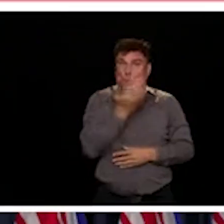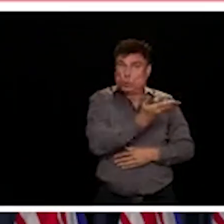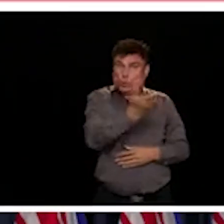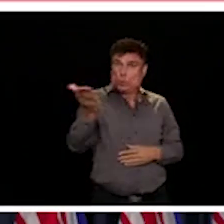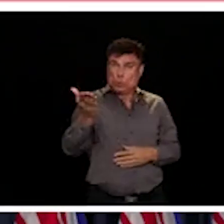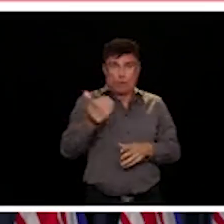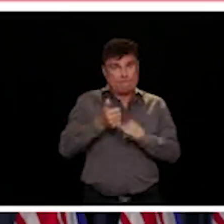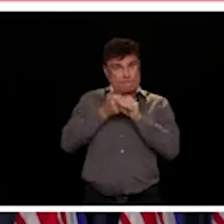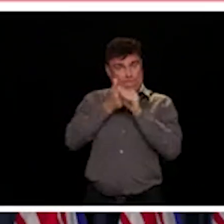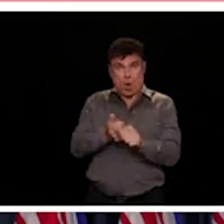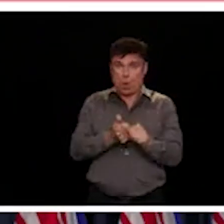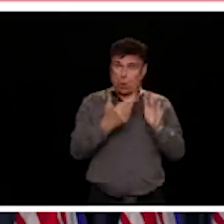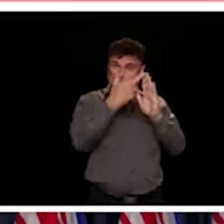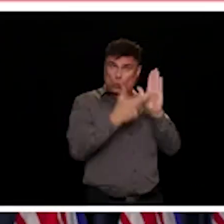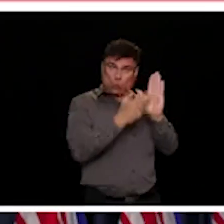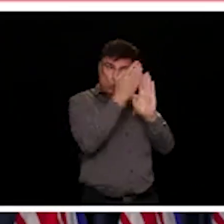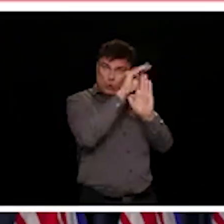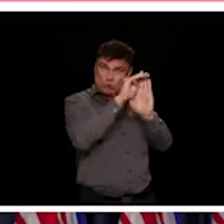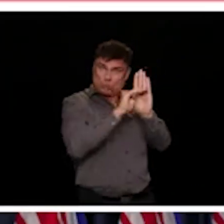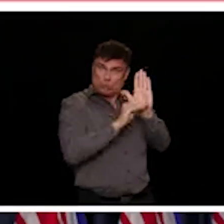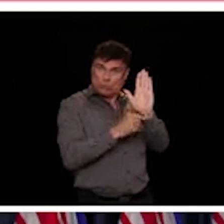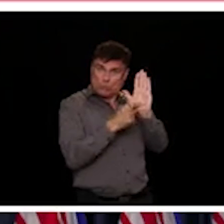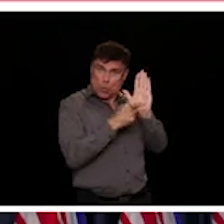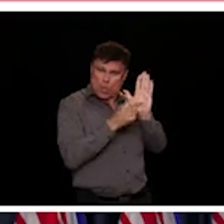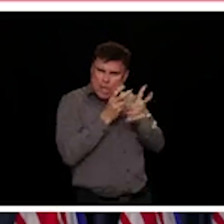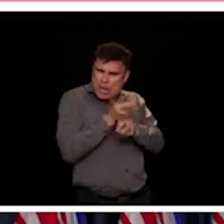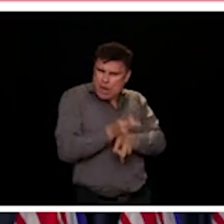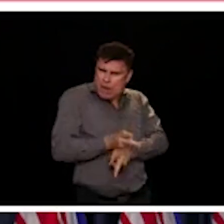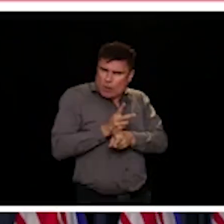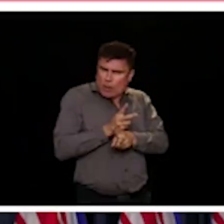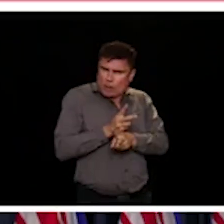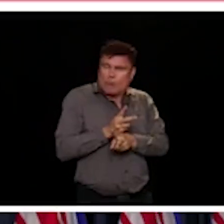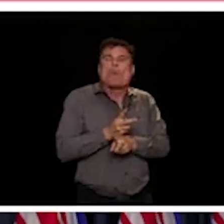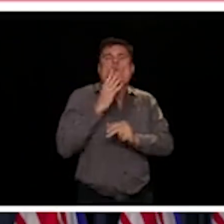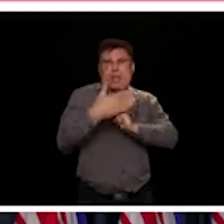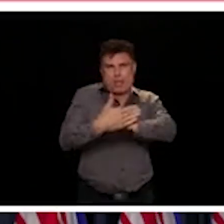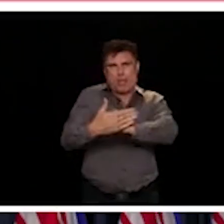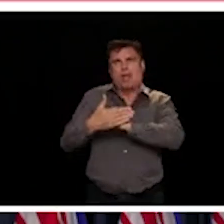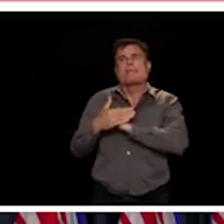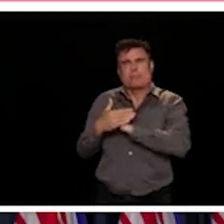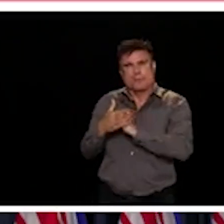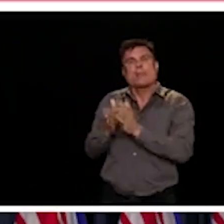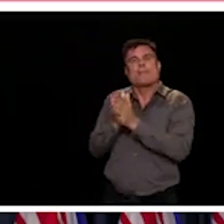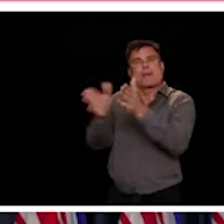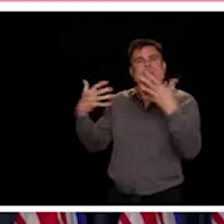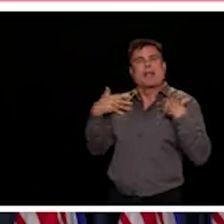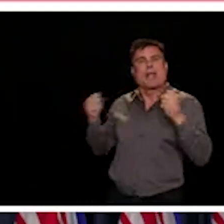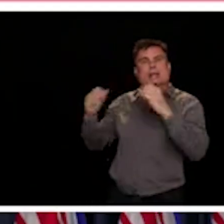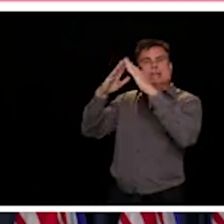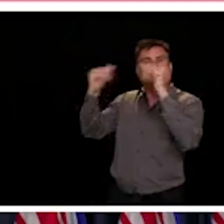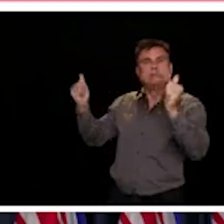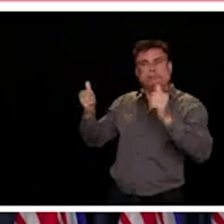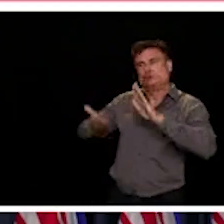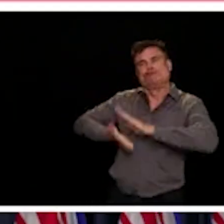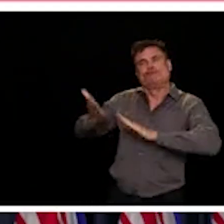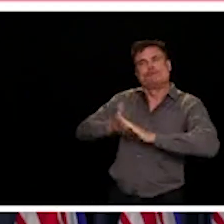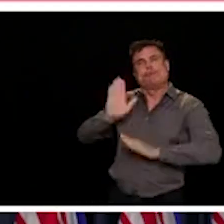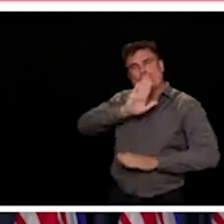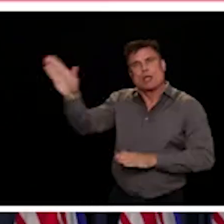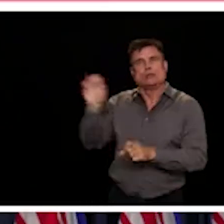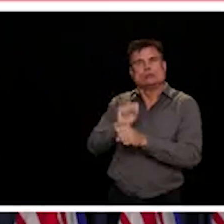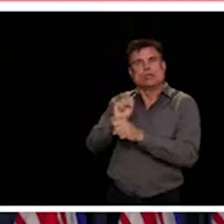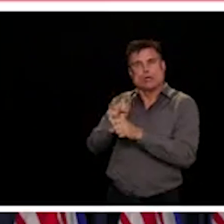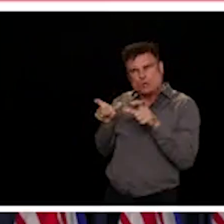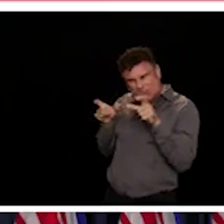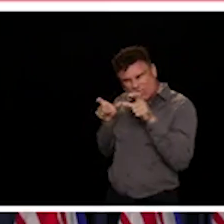through these next few months and into the fall. So this modelling shows us that in BC the